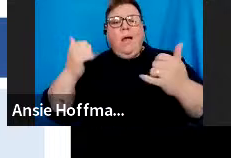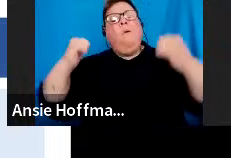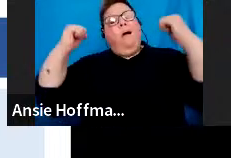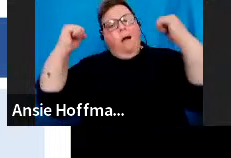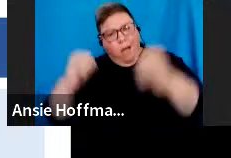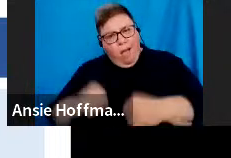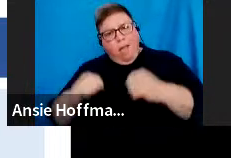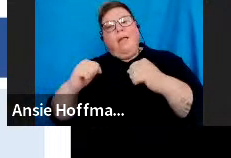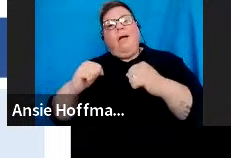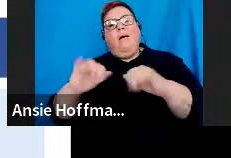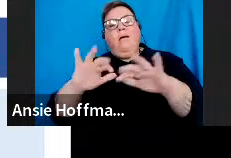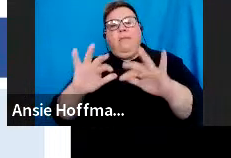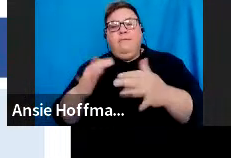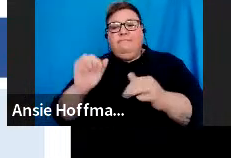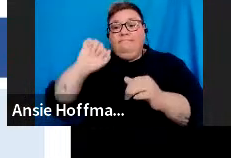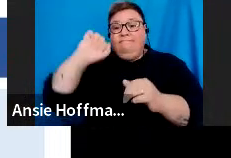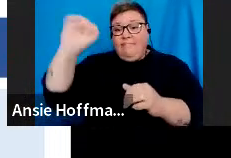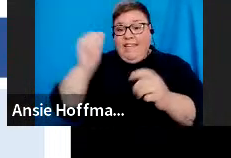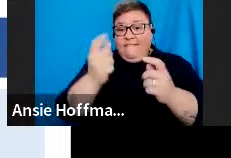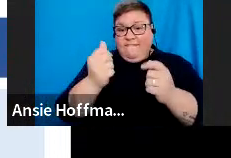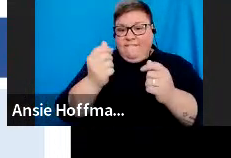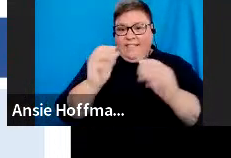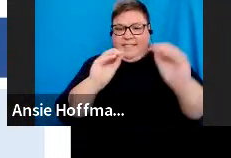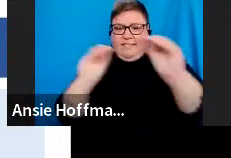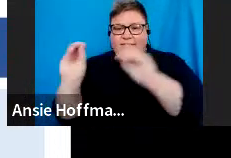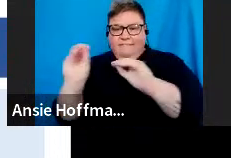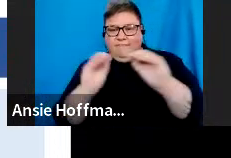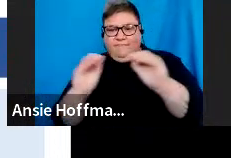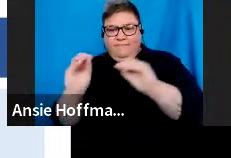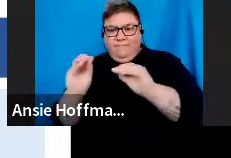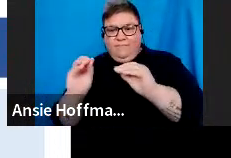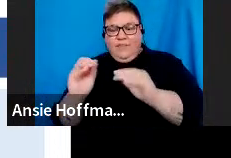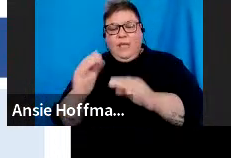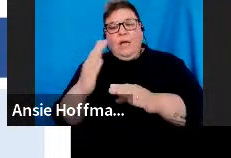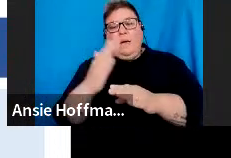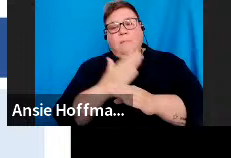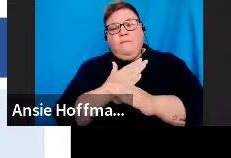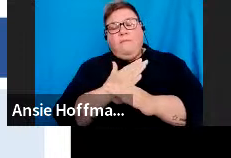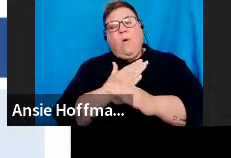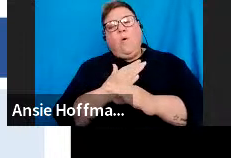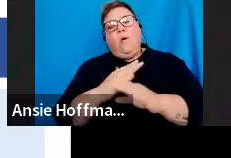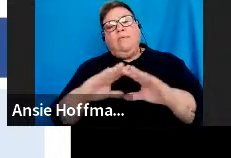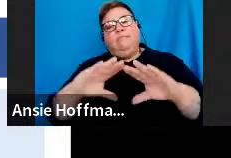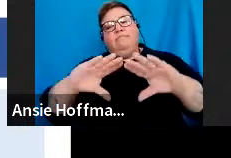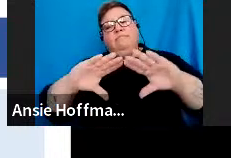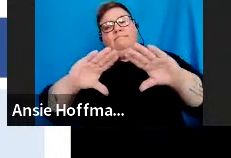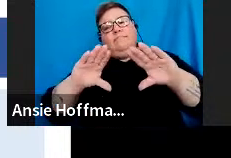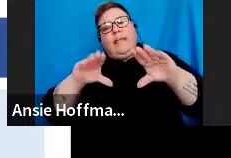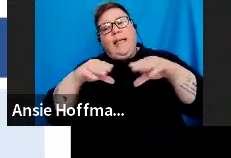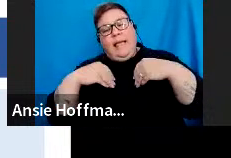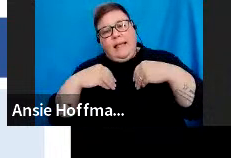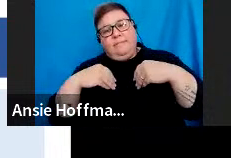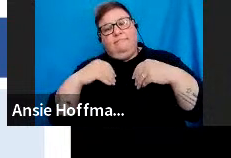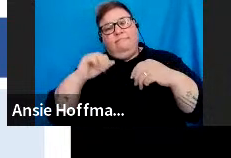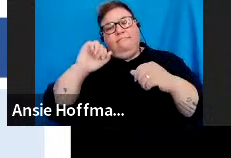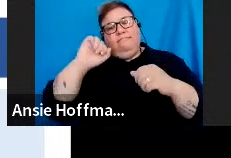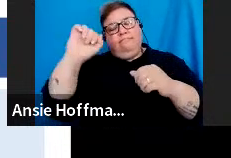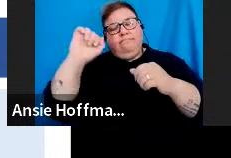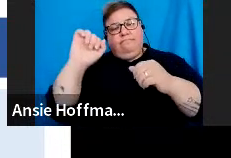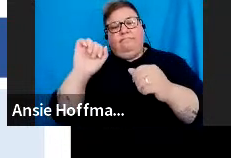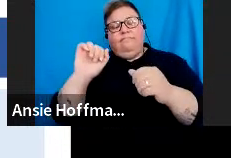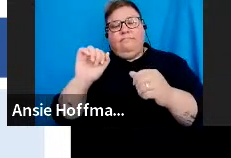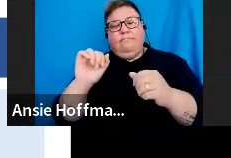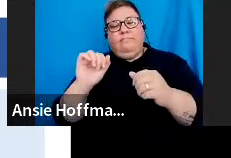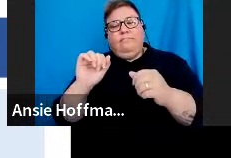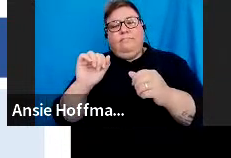retirement interest in that fund before electing to retire from that preservation or any or another preservation